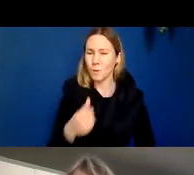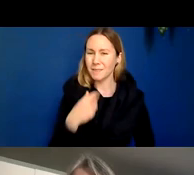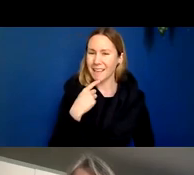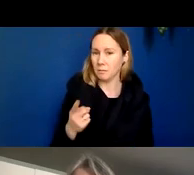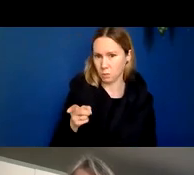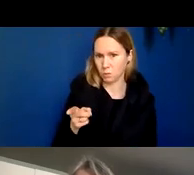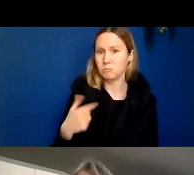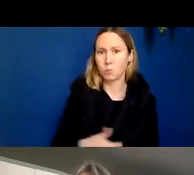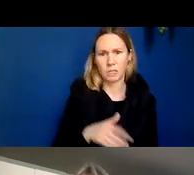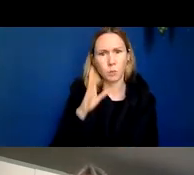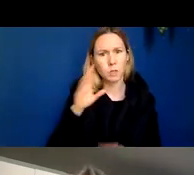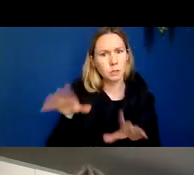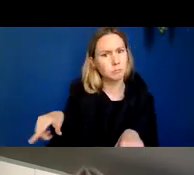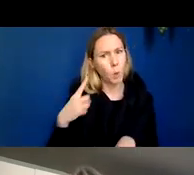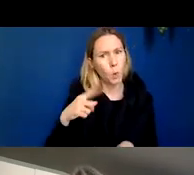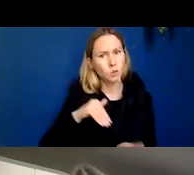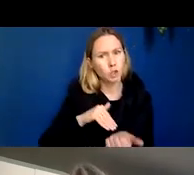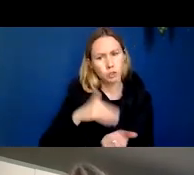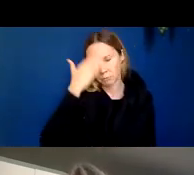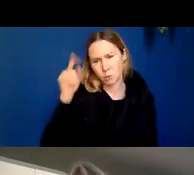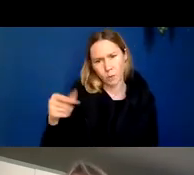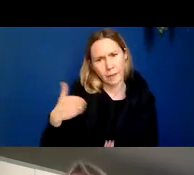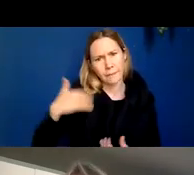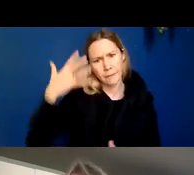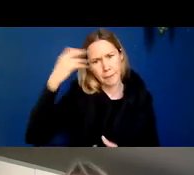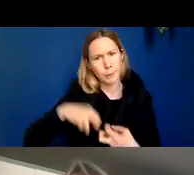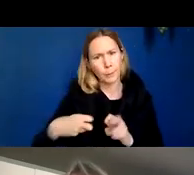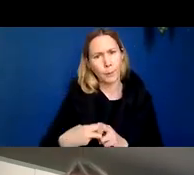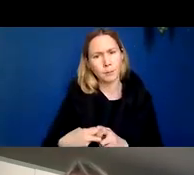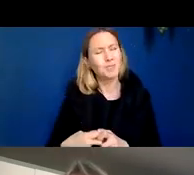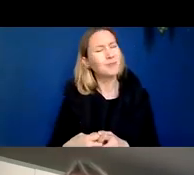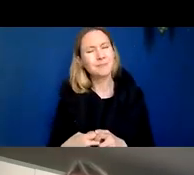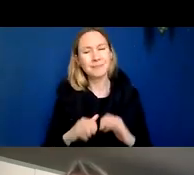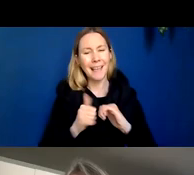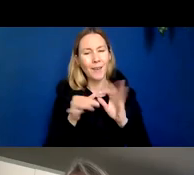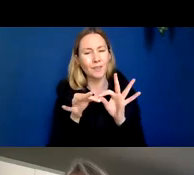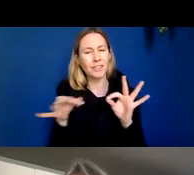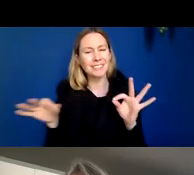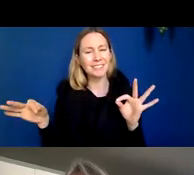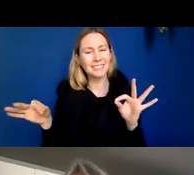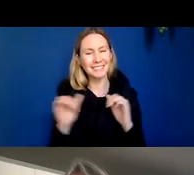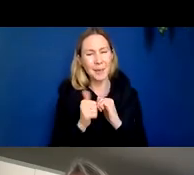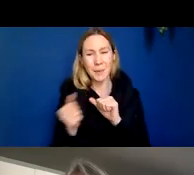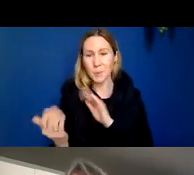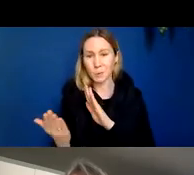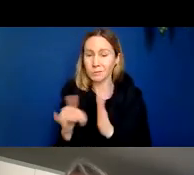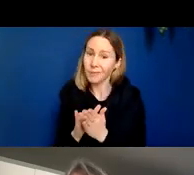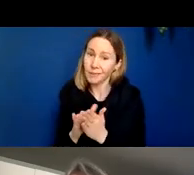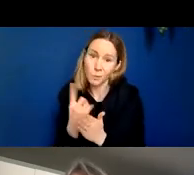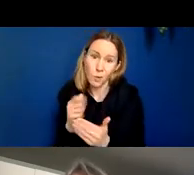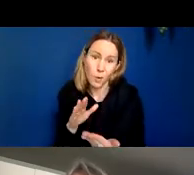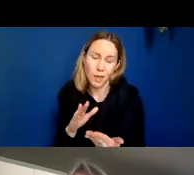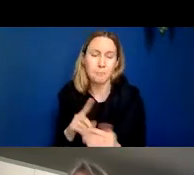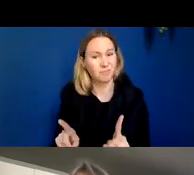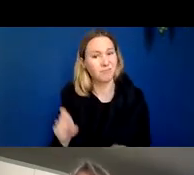taking you to see a neurologist because you have memory problems and sometimes that's a way of starting but this is very